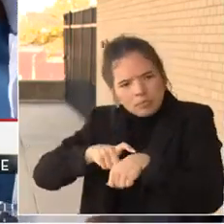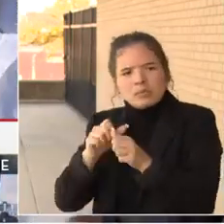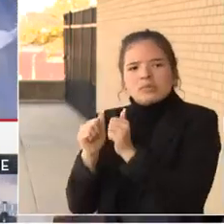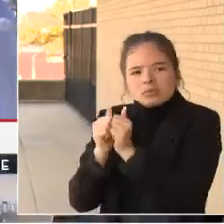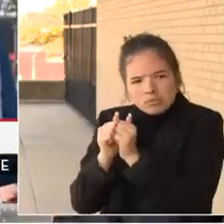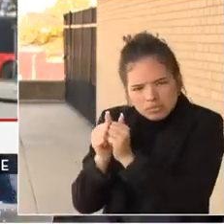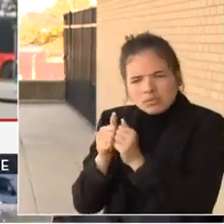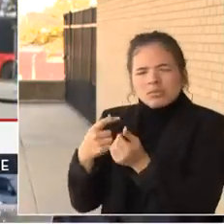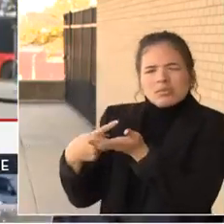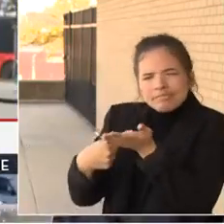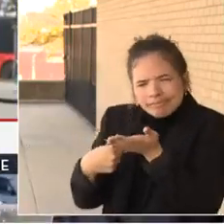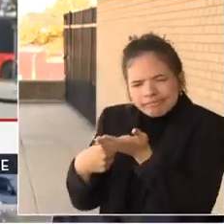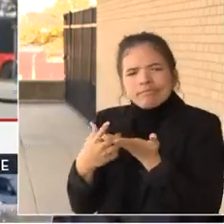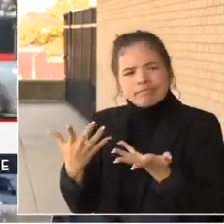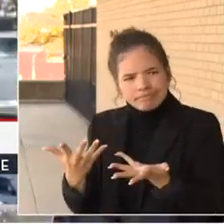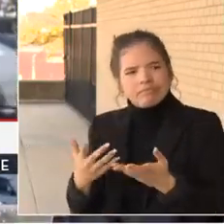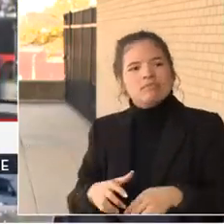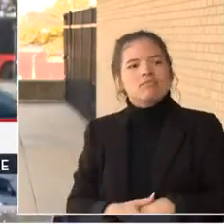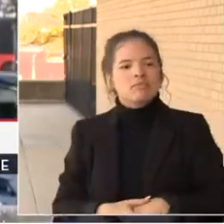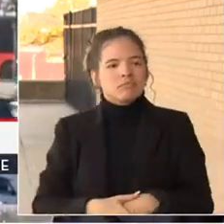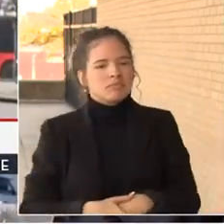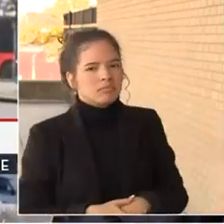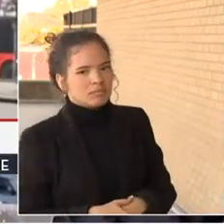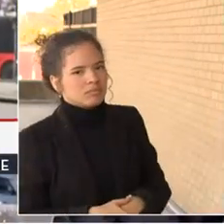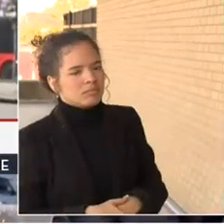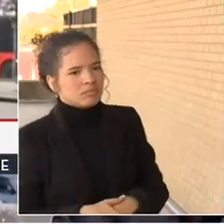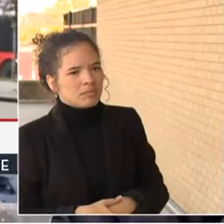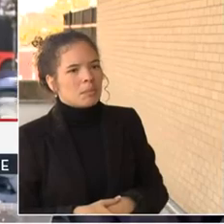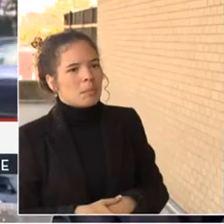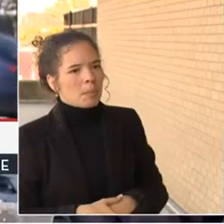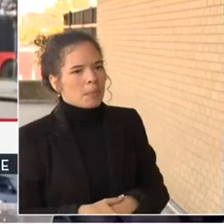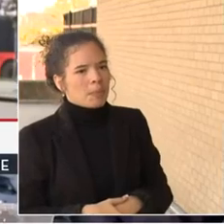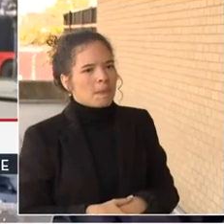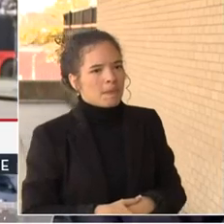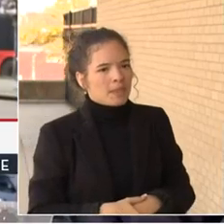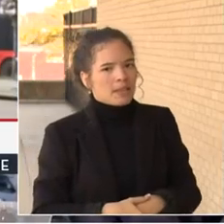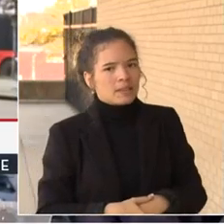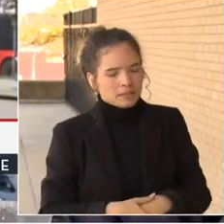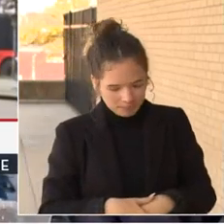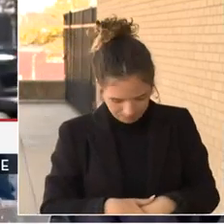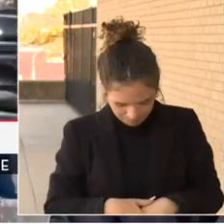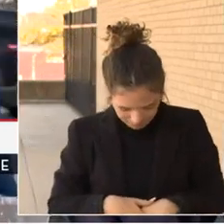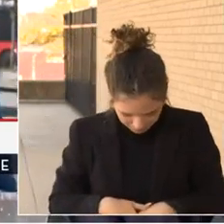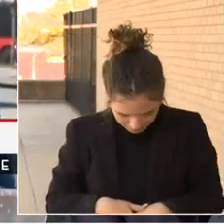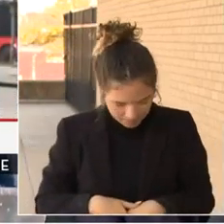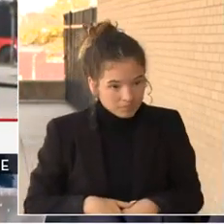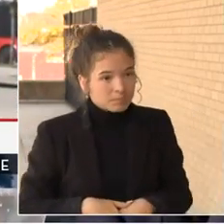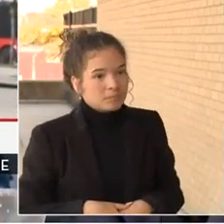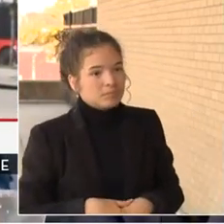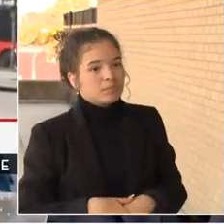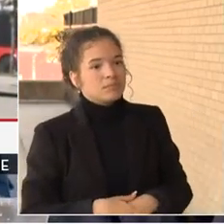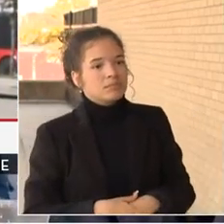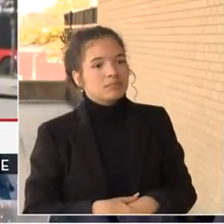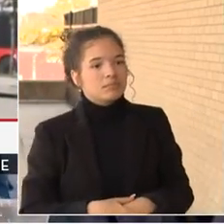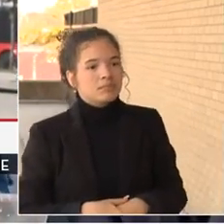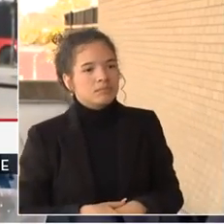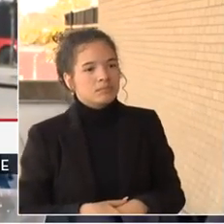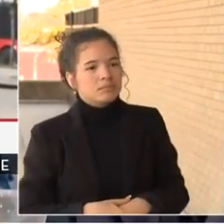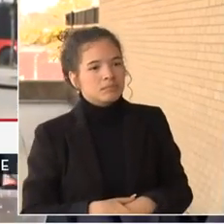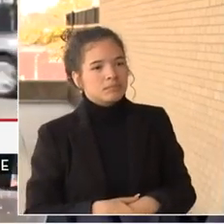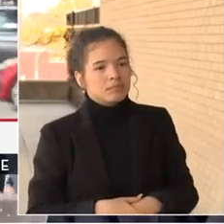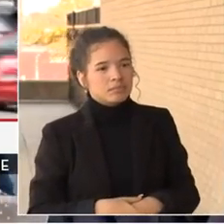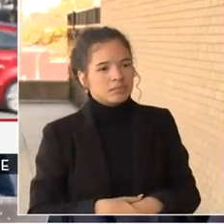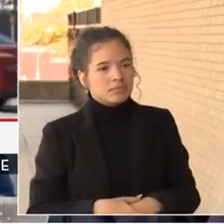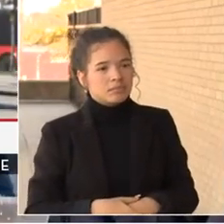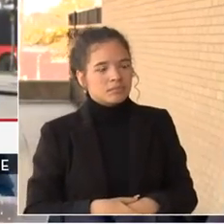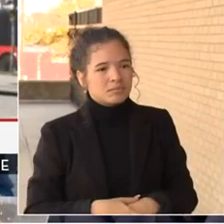Yeah? I just wanted to ask about the day after the managers said that the team could be sold. Your thoughts on